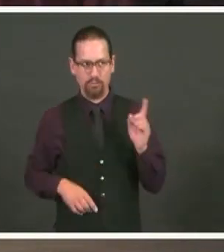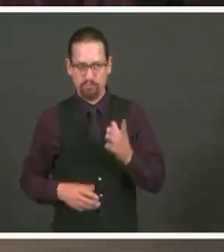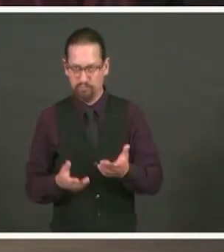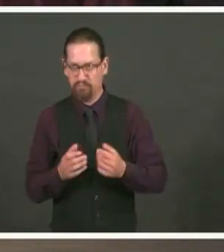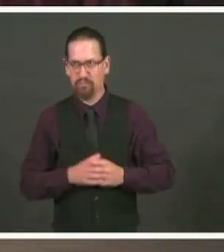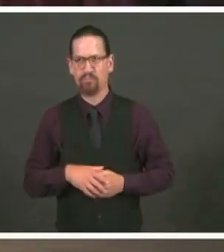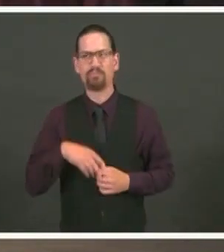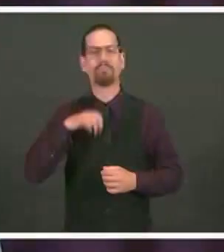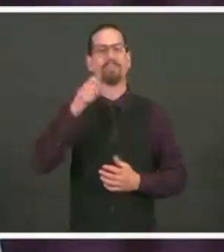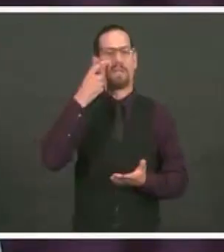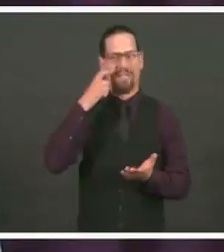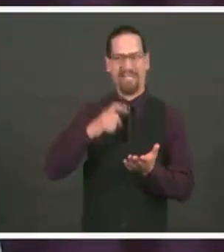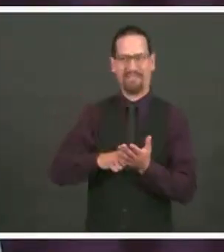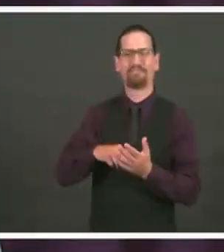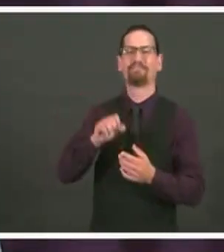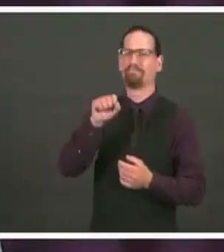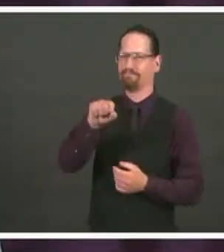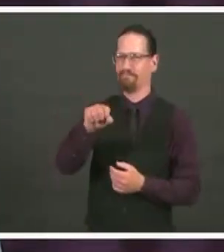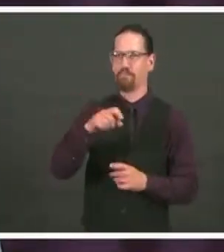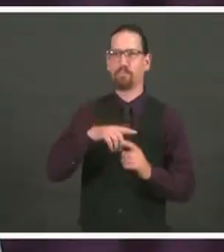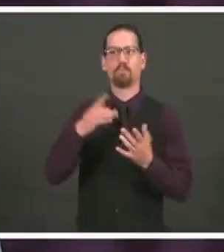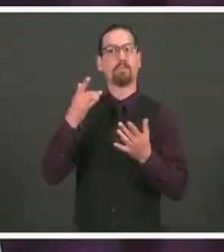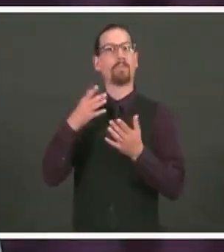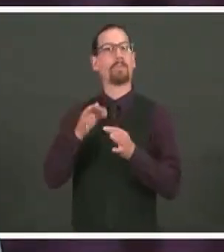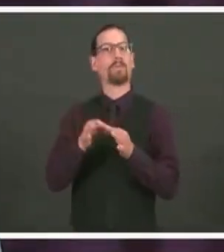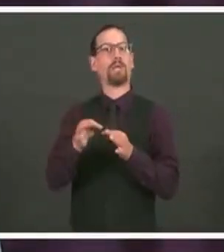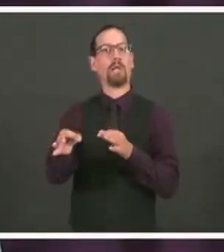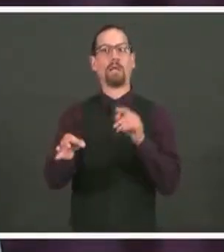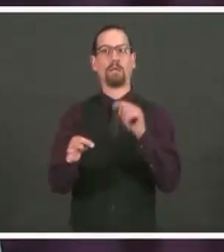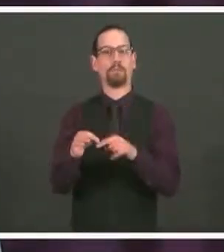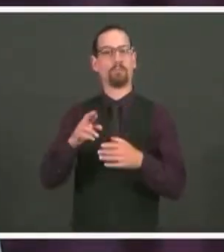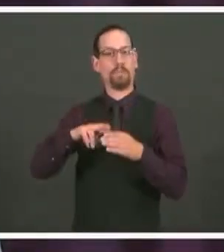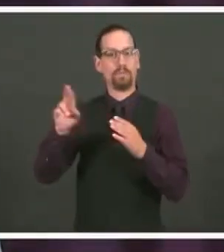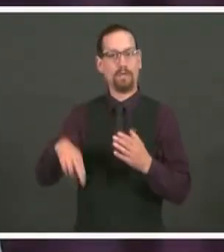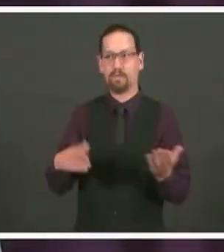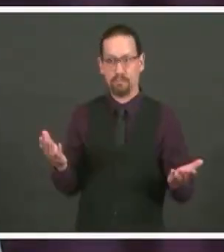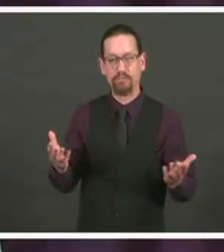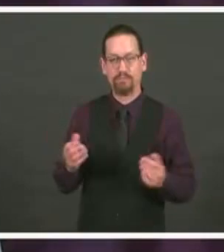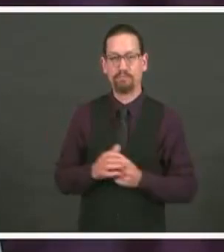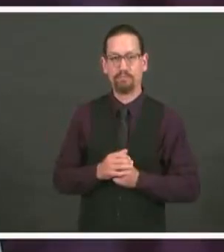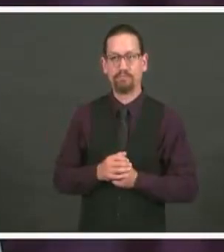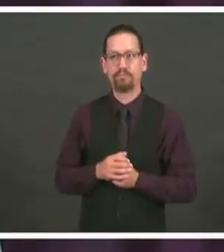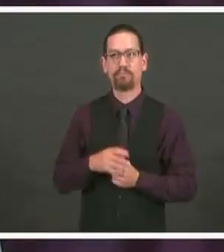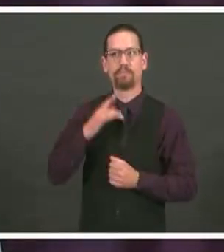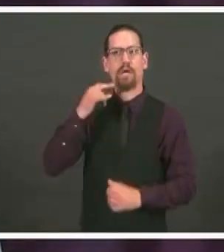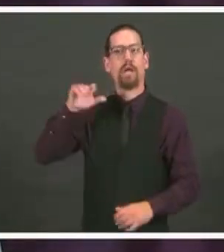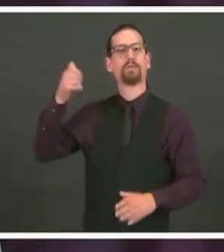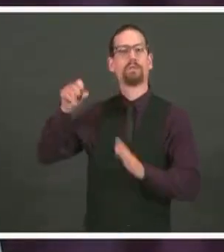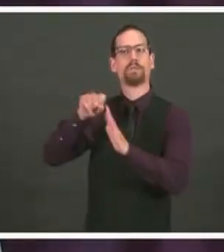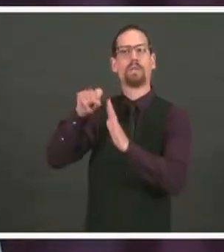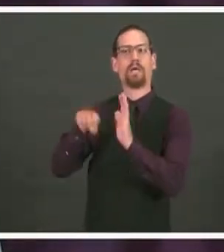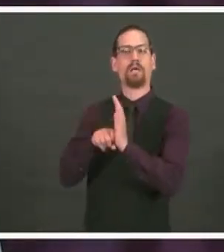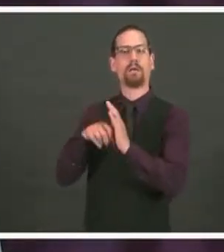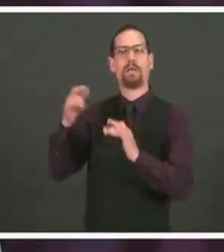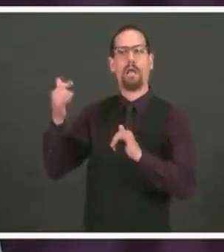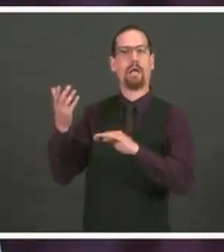In terms of what's causing this delay, as other states are starting to ramp up their testing,